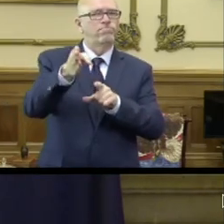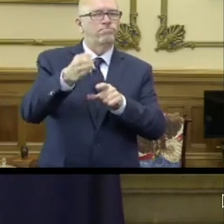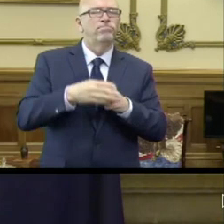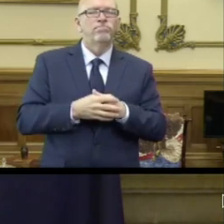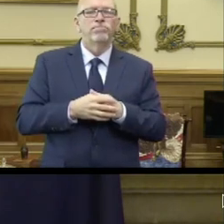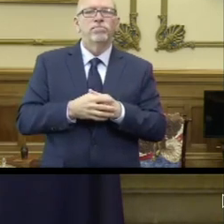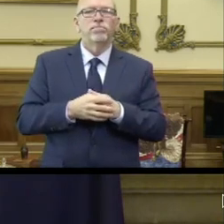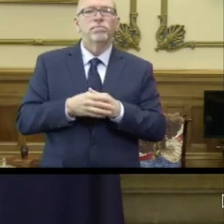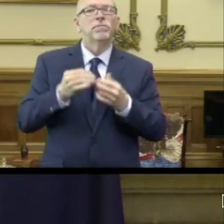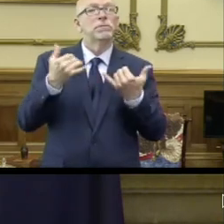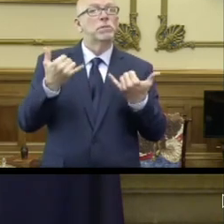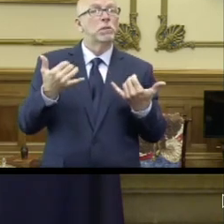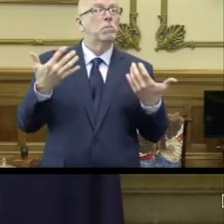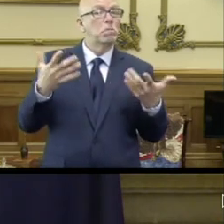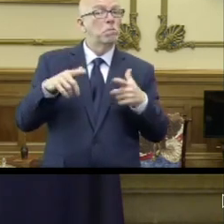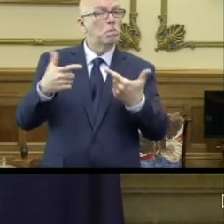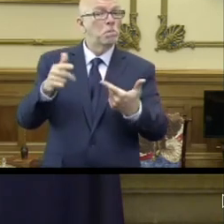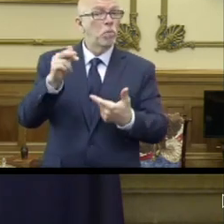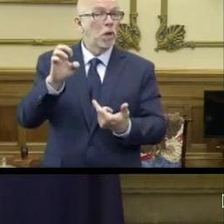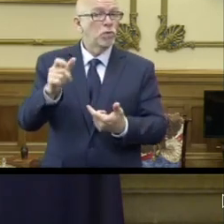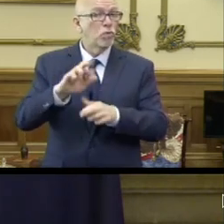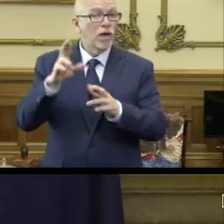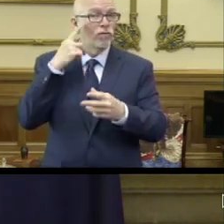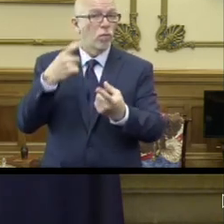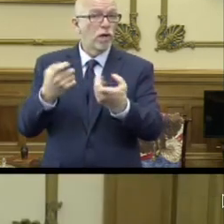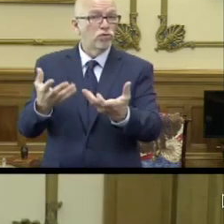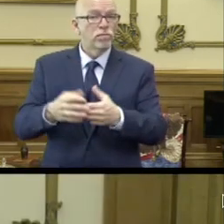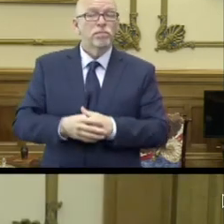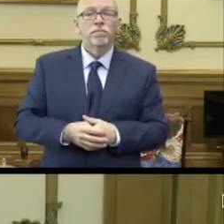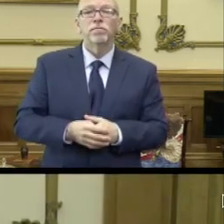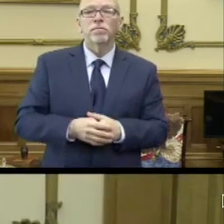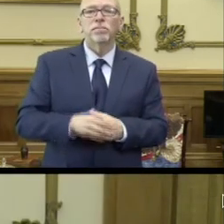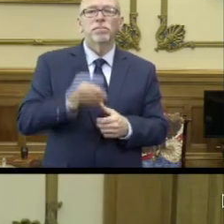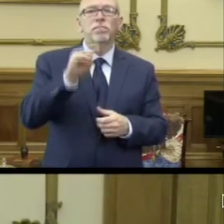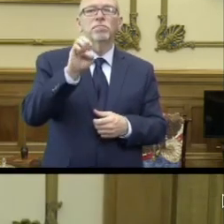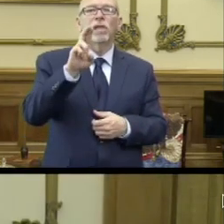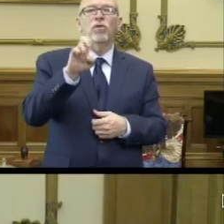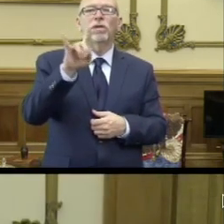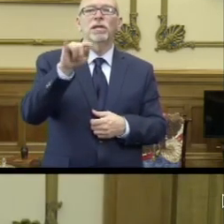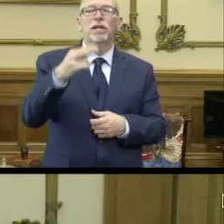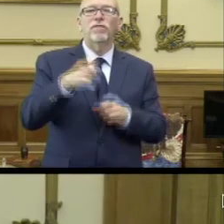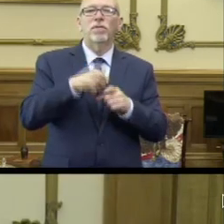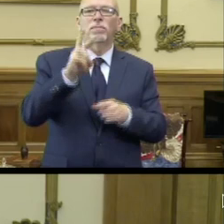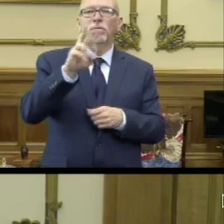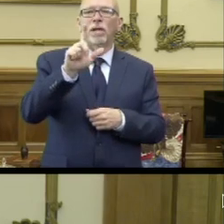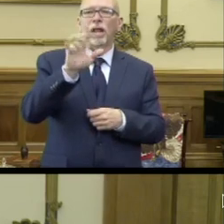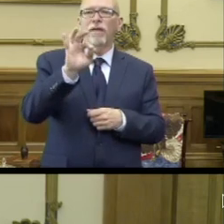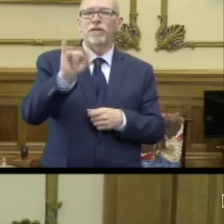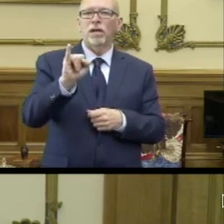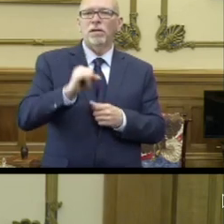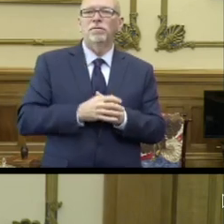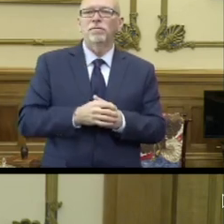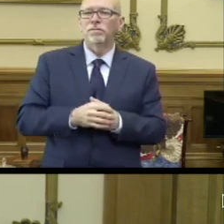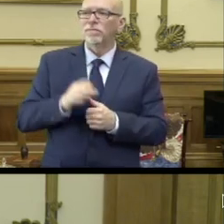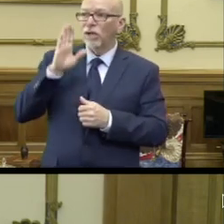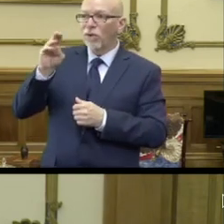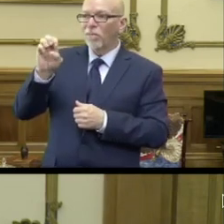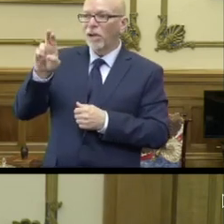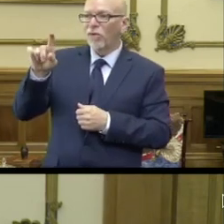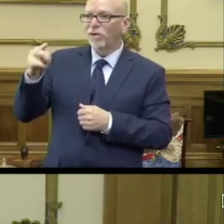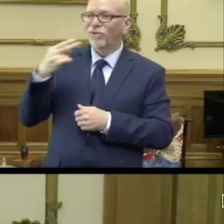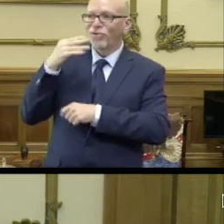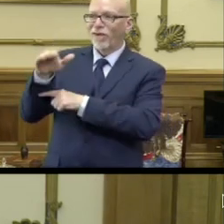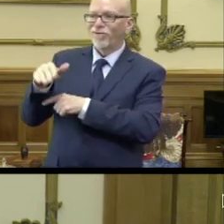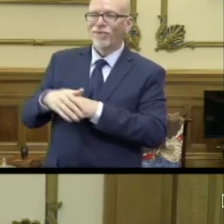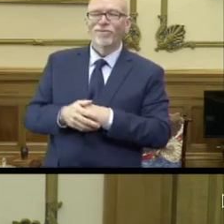And with that, Rachel, we'll go right to Q&A. Meredith with WLFI. Hello, Meredith. Good